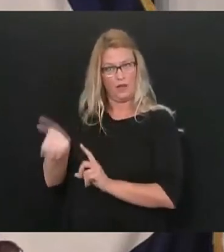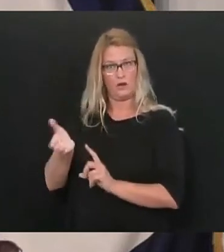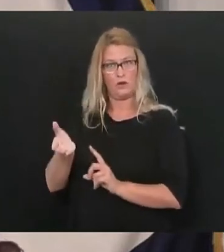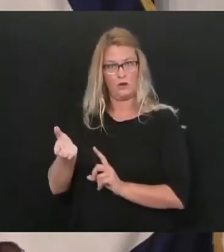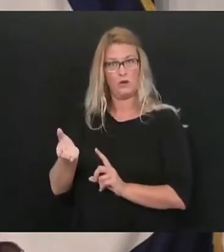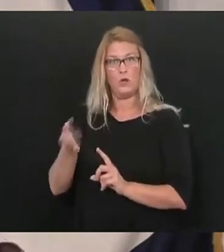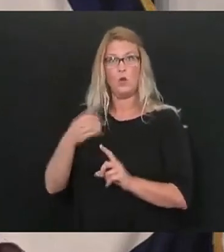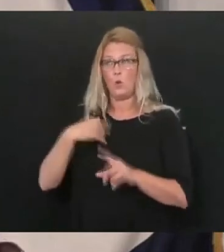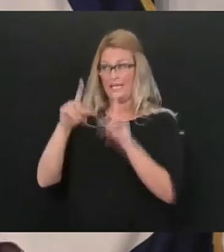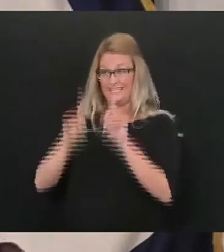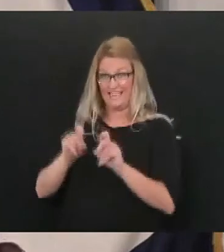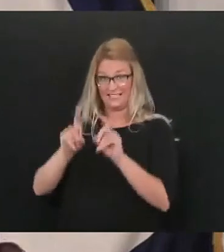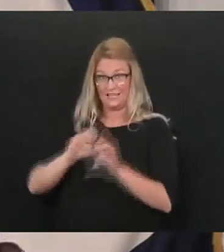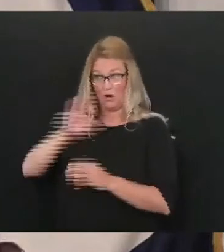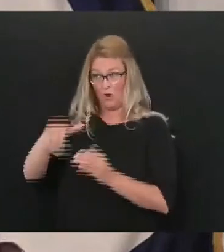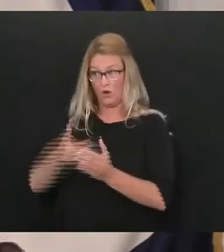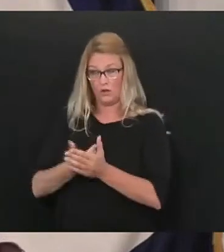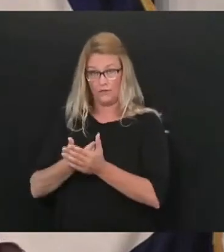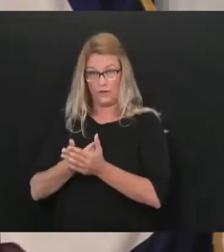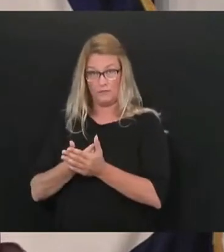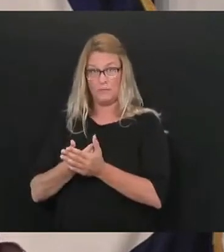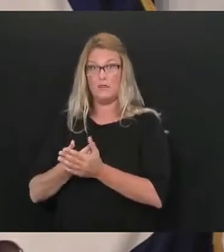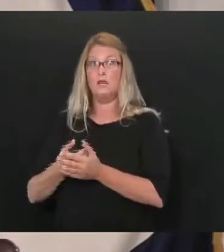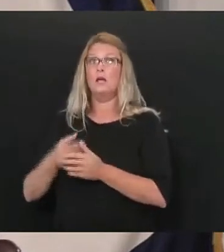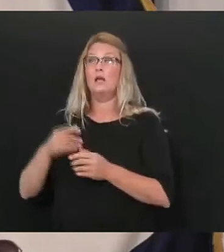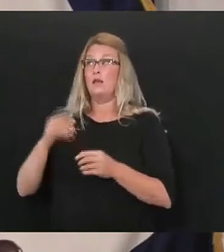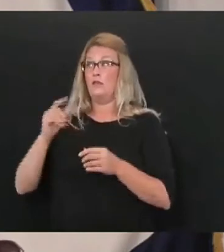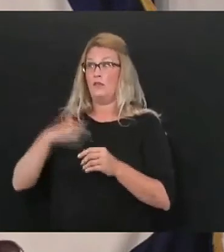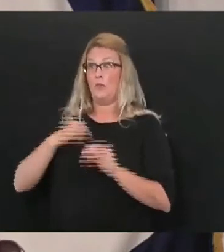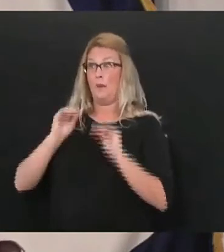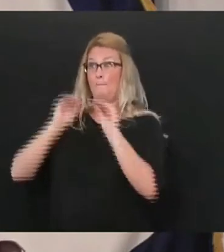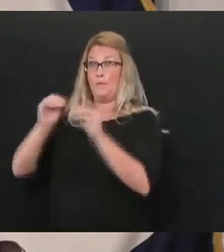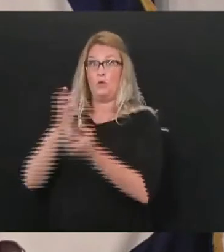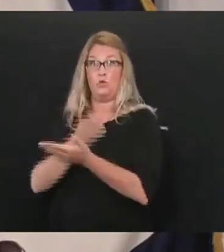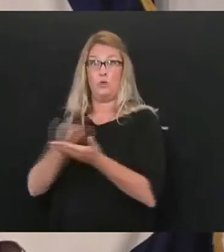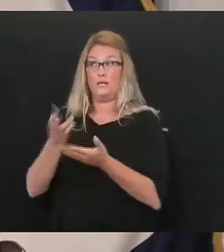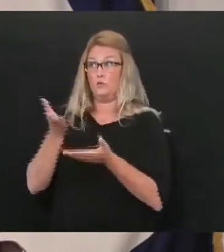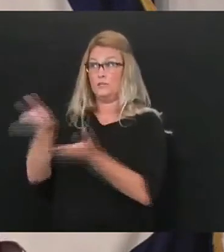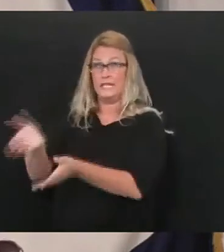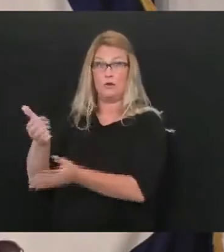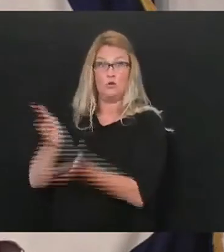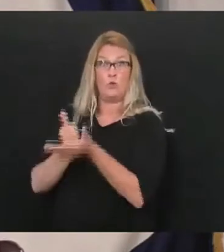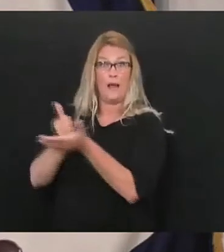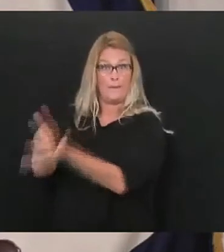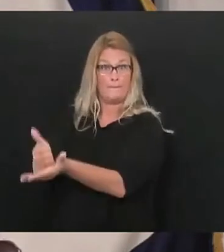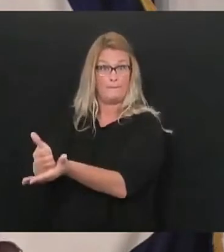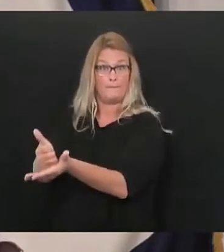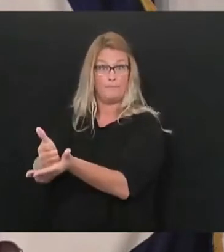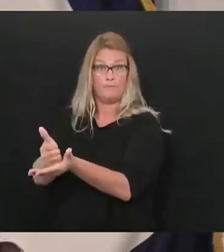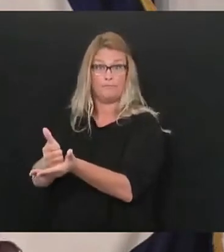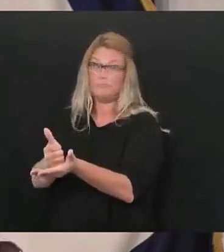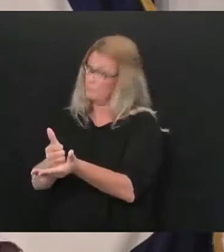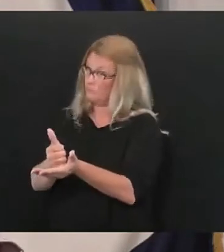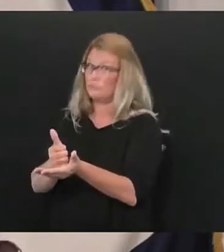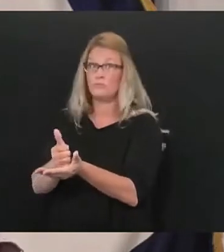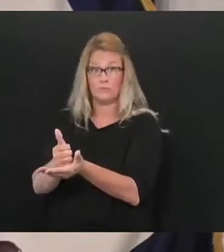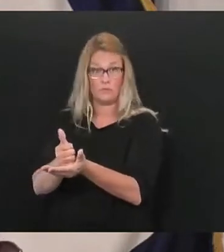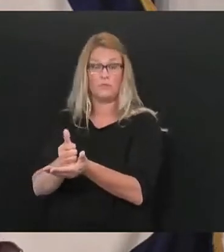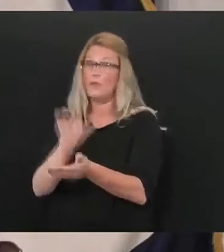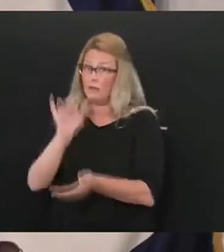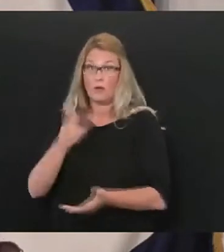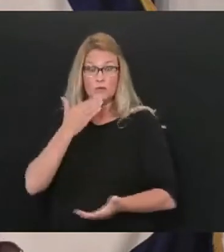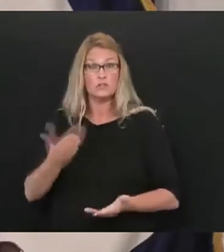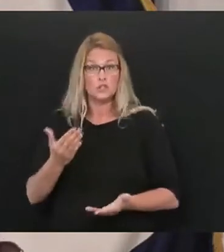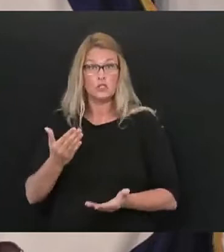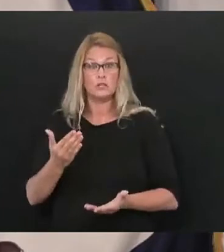in Randolph County that wanted to come out for testing and everything and we put resources there to do that I think it was smart money and everything